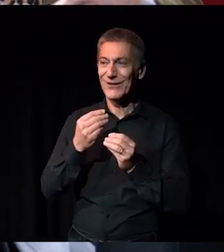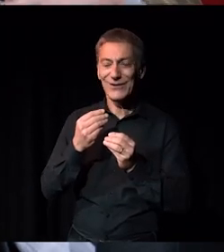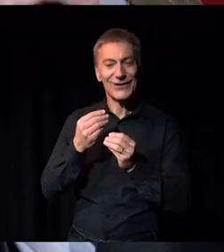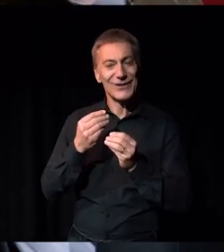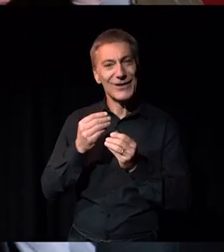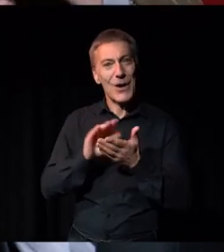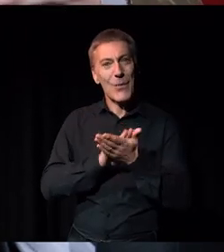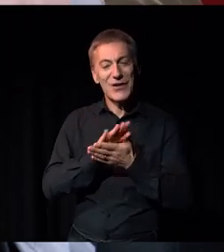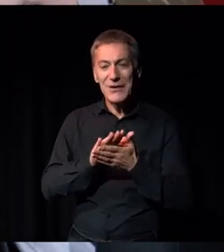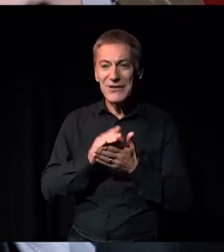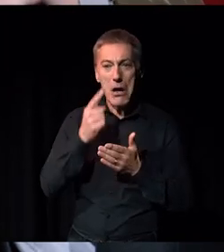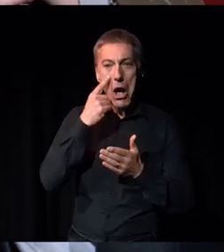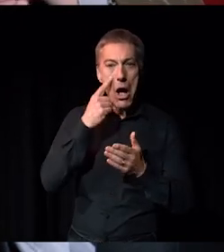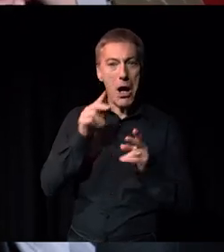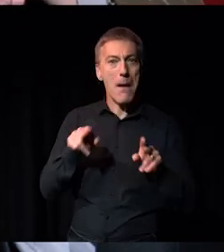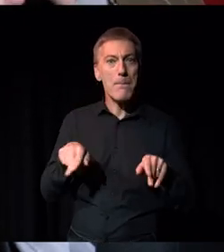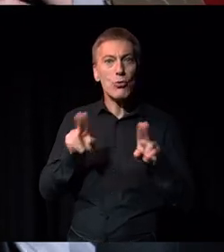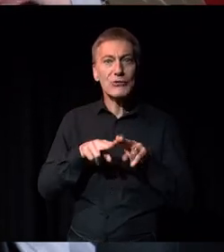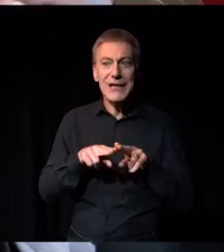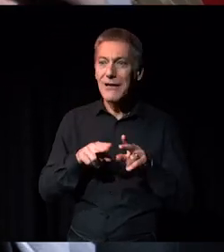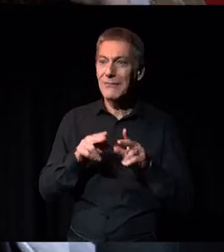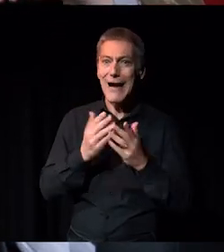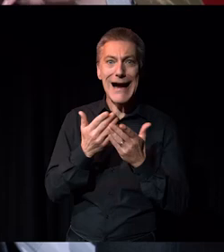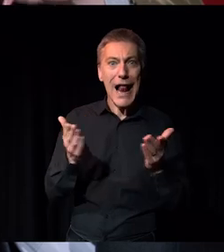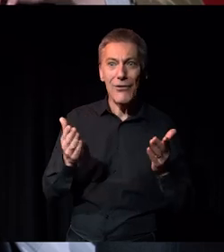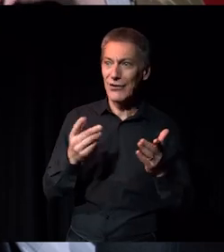explored museums and galleries as spaces to do that.